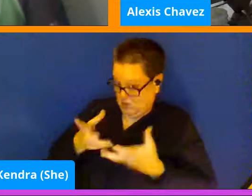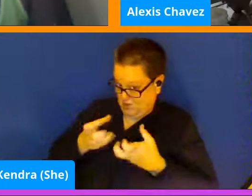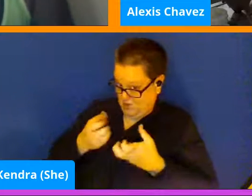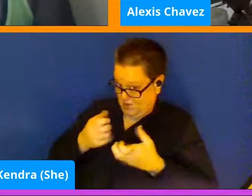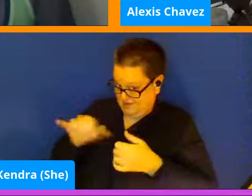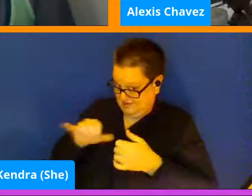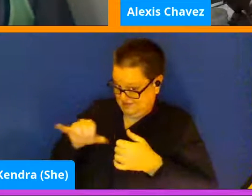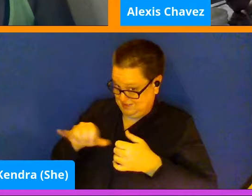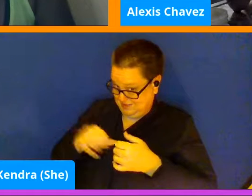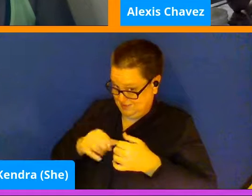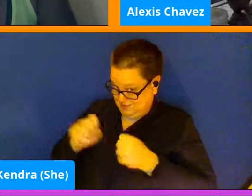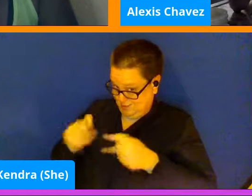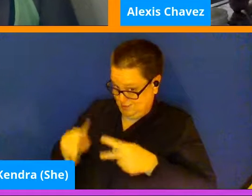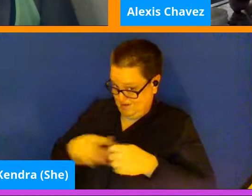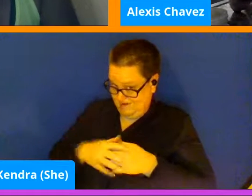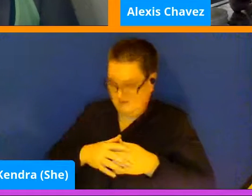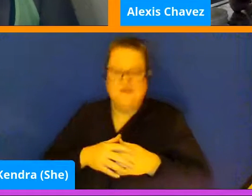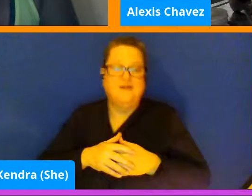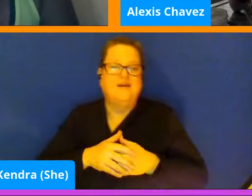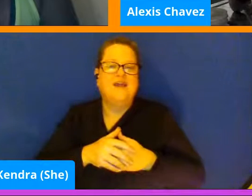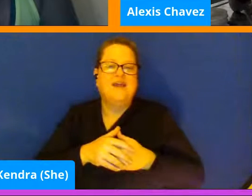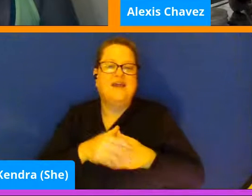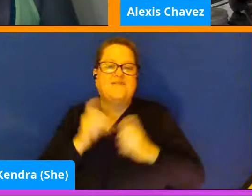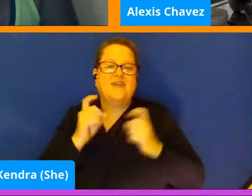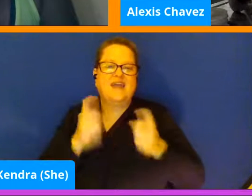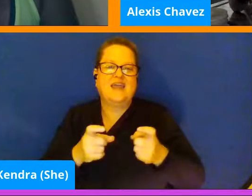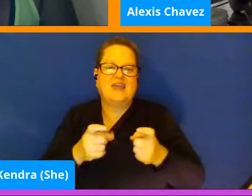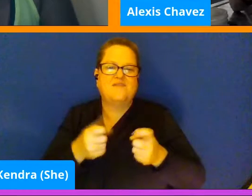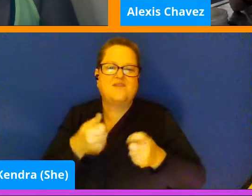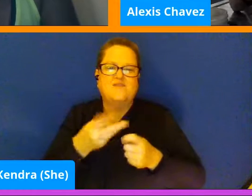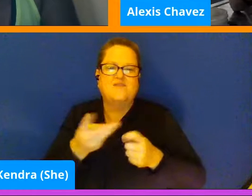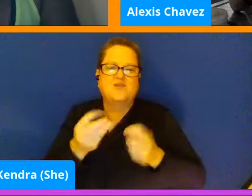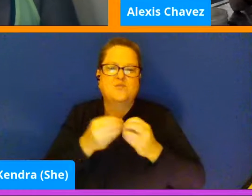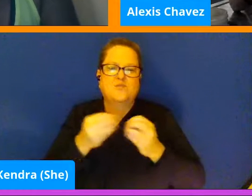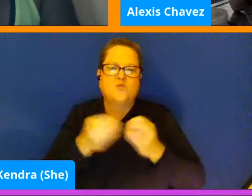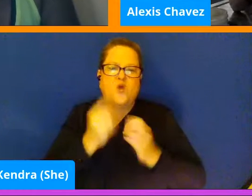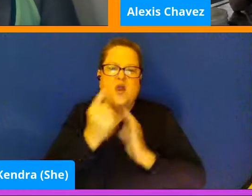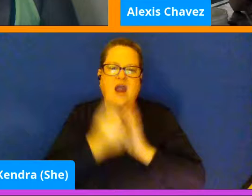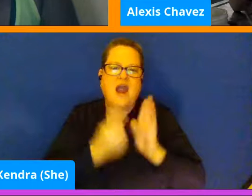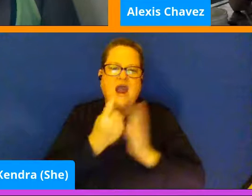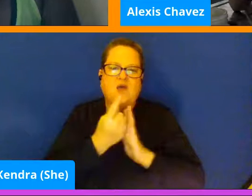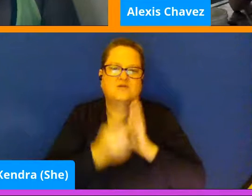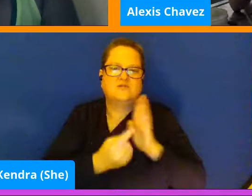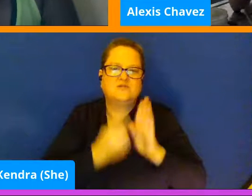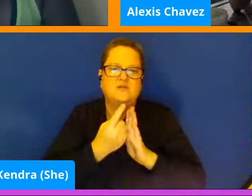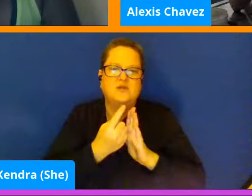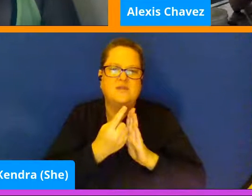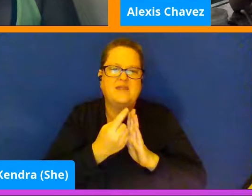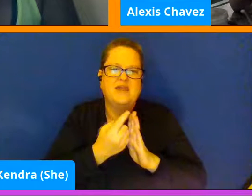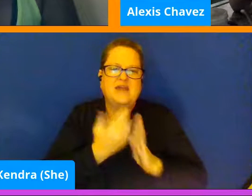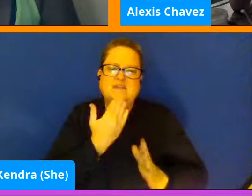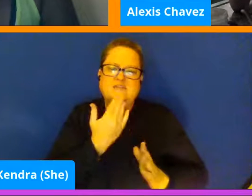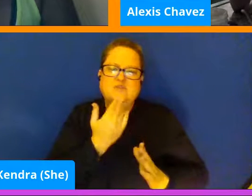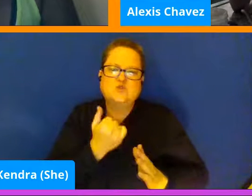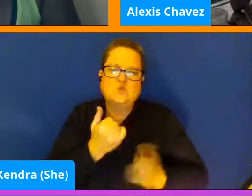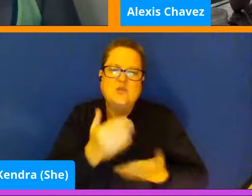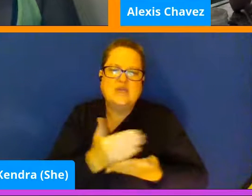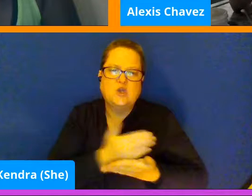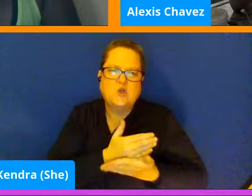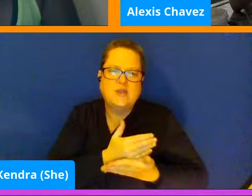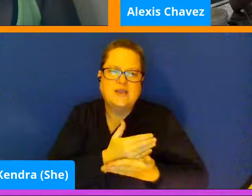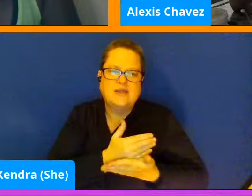I think if I gave it a couple more hours, it might taste even better. Mmm. Almost like kind of like a sweet cream ice cream. Um,